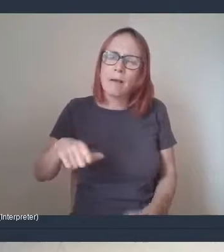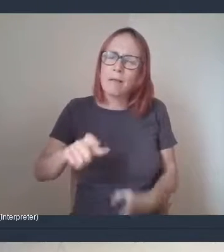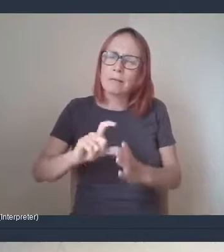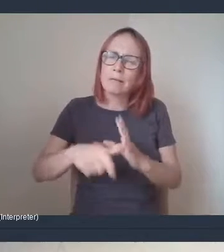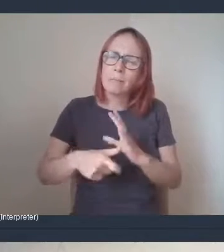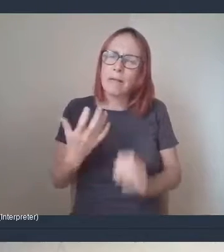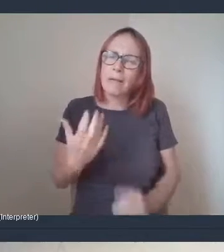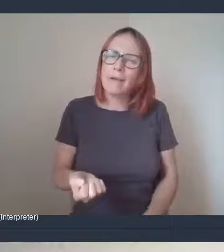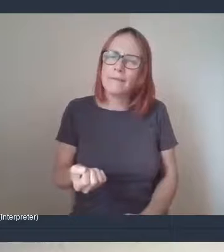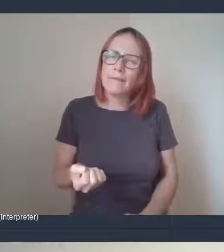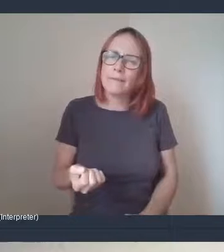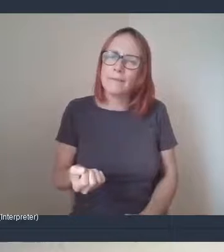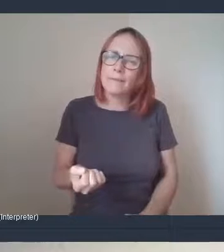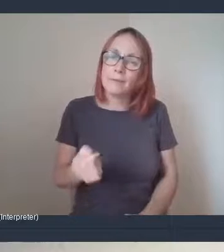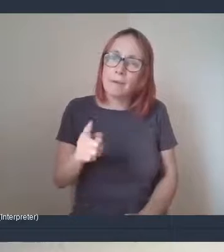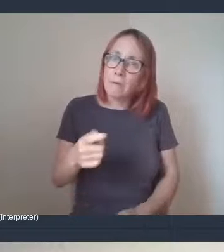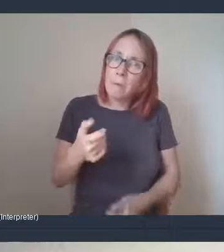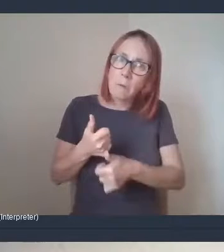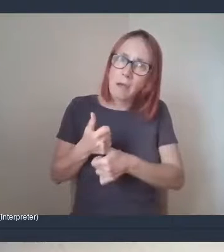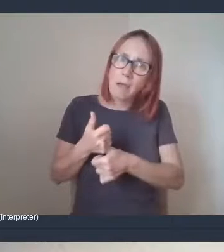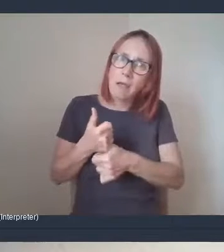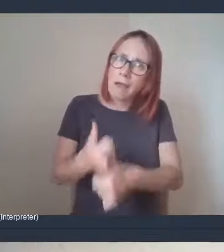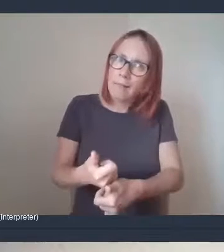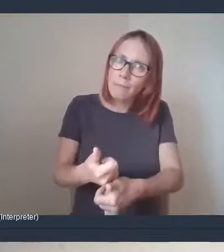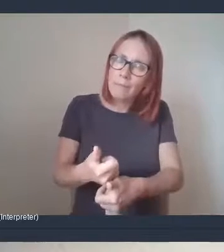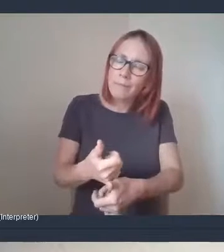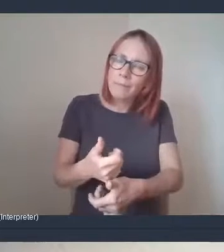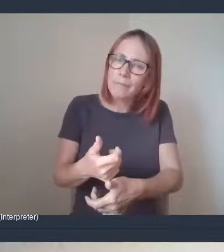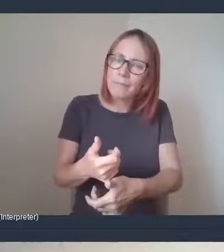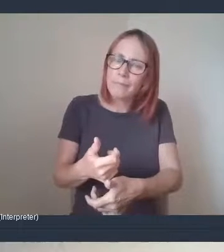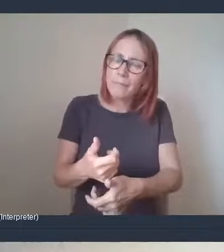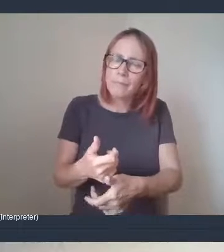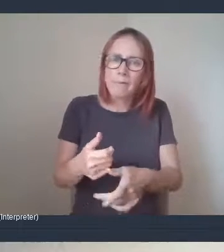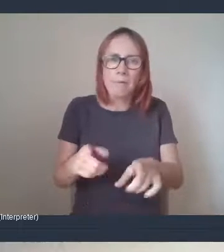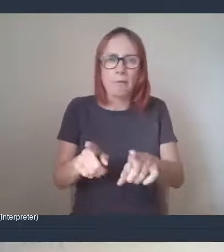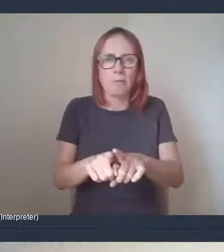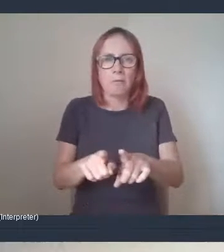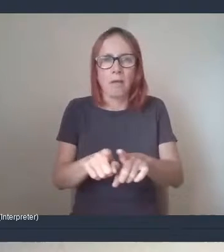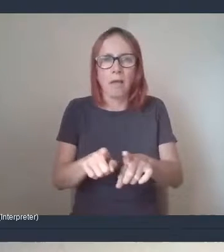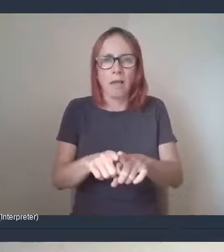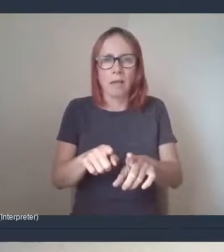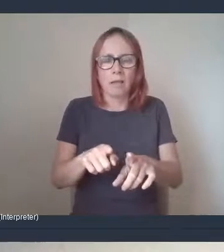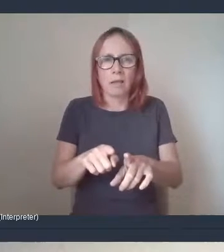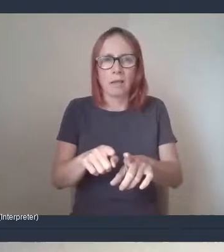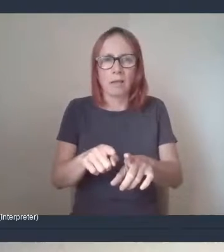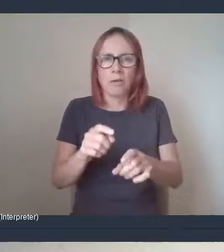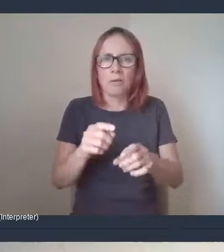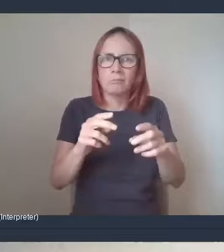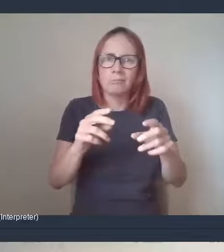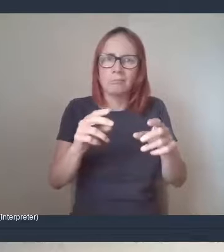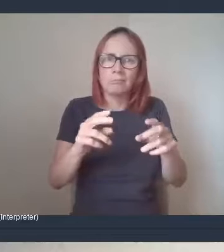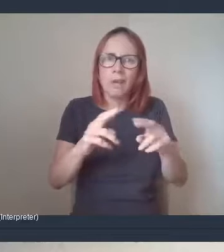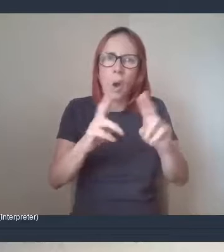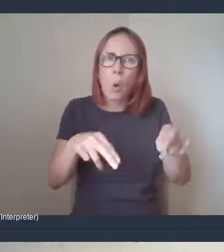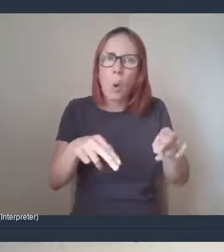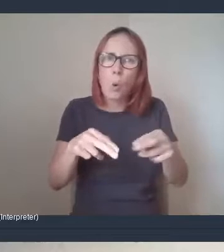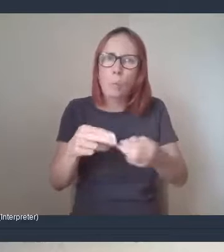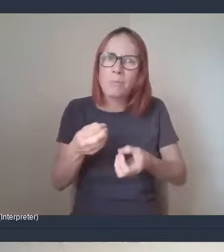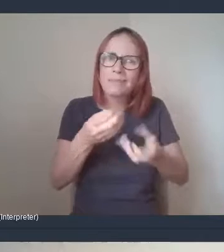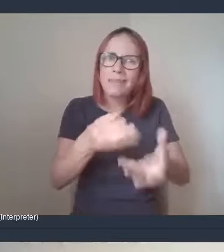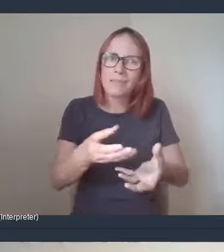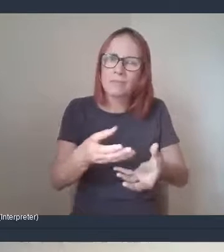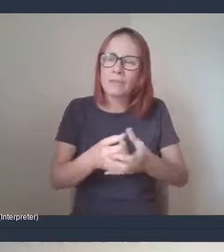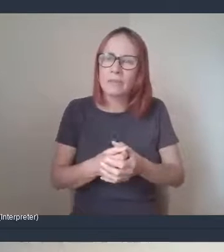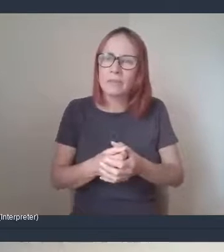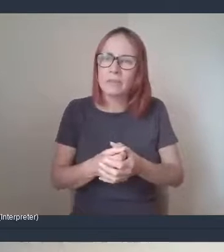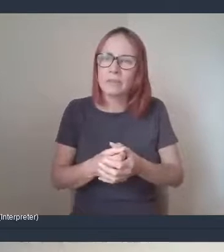do you offer help for them so that, you know, taking stuff to people's doors? Normally, normally people that come